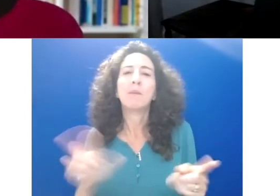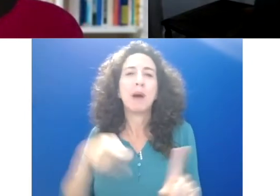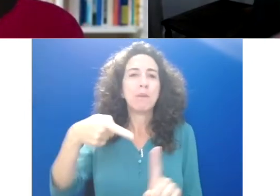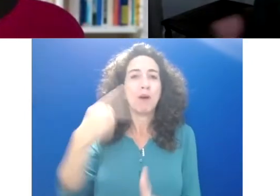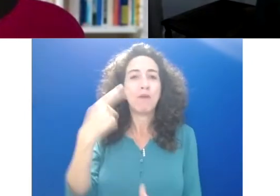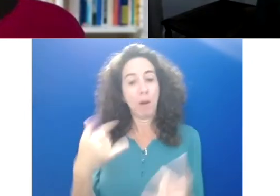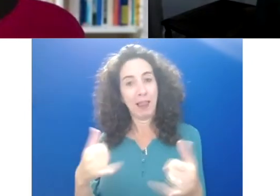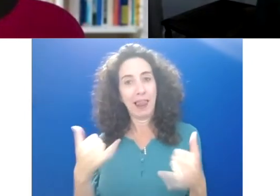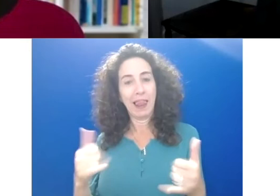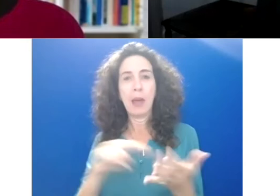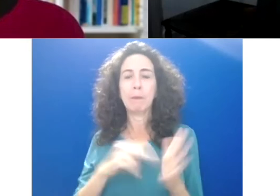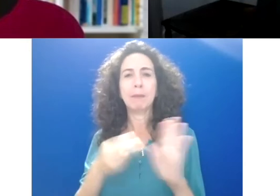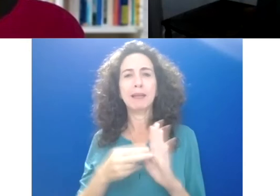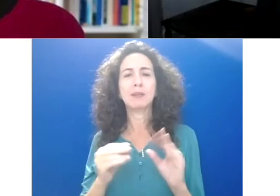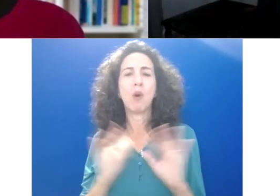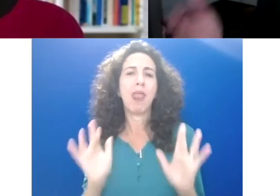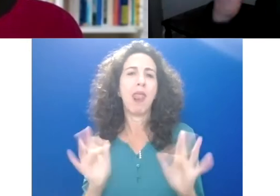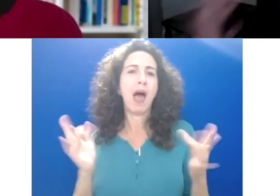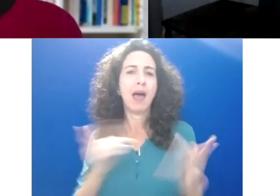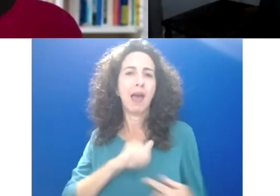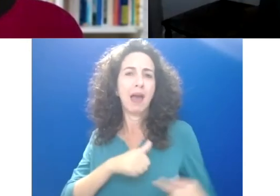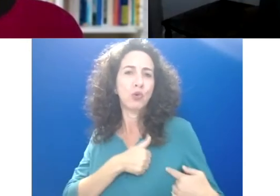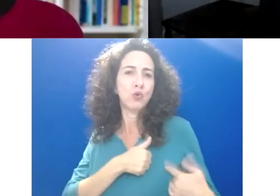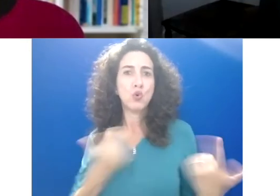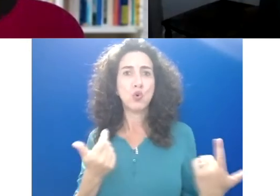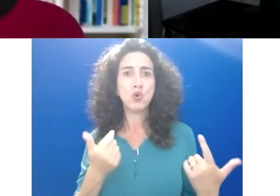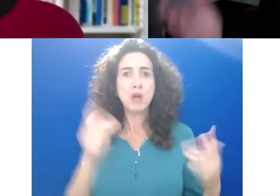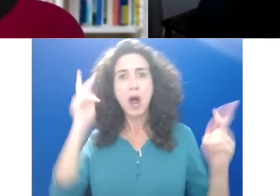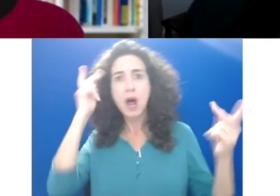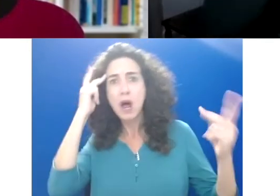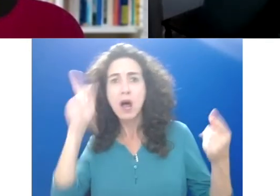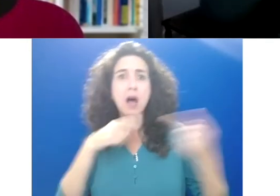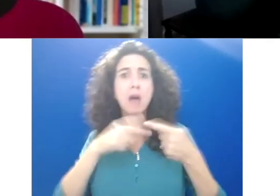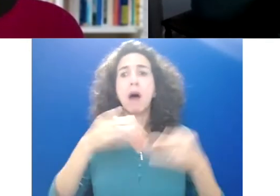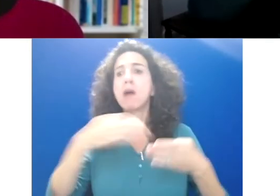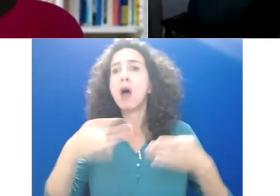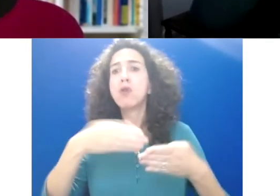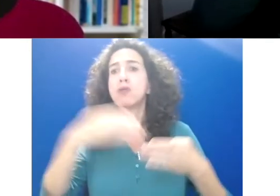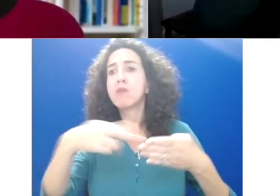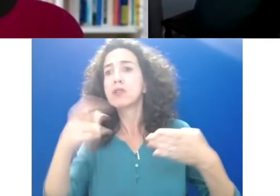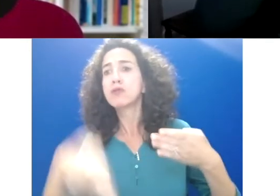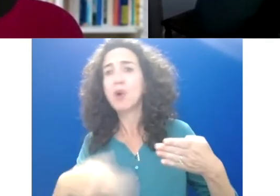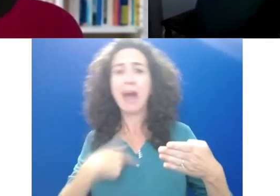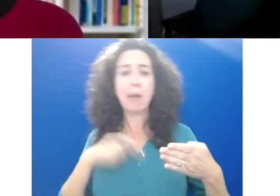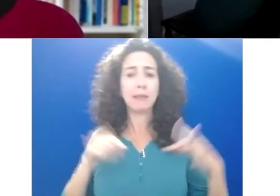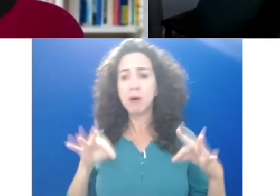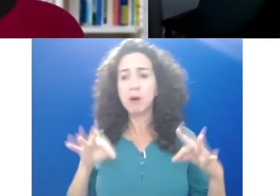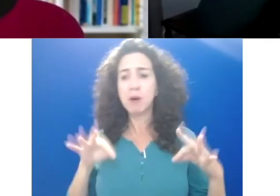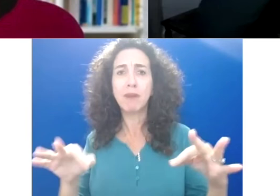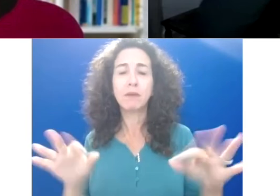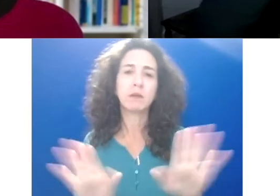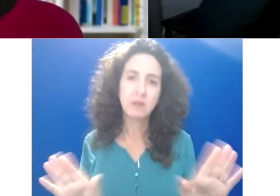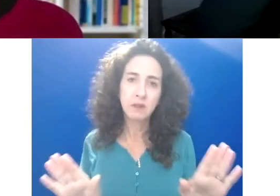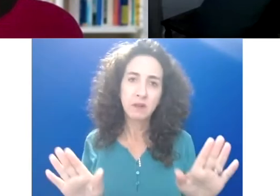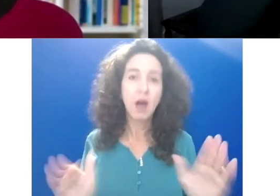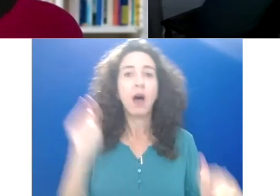you're doing, not caring too much about the outcome, and not trying to be perfect. Because adult life is all about just trying to demonstrate our